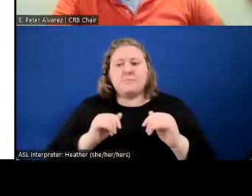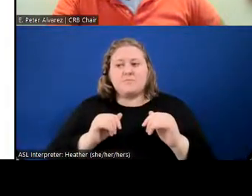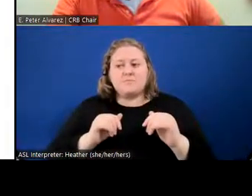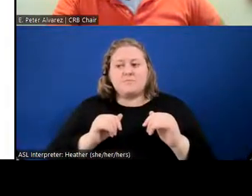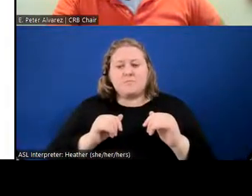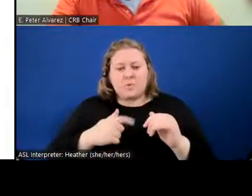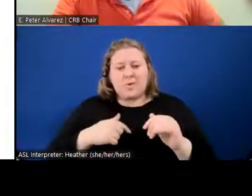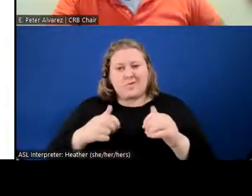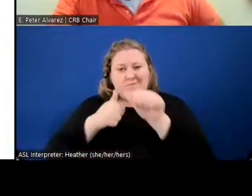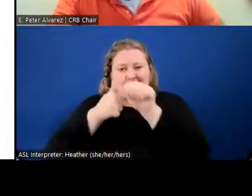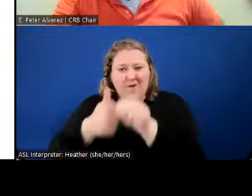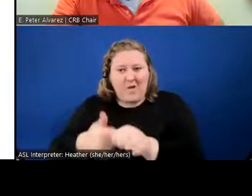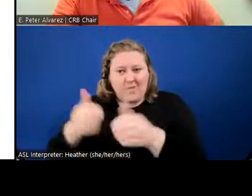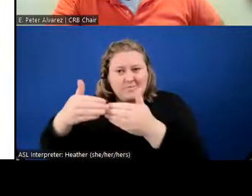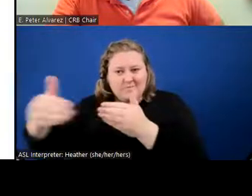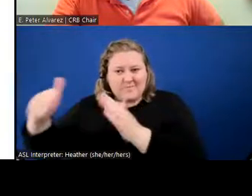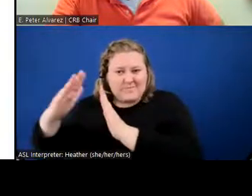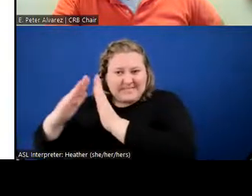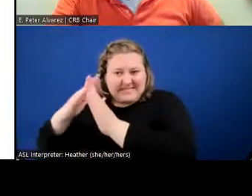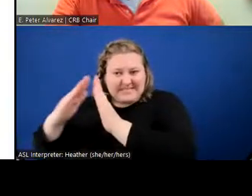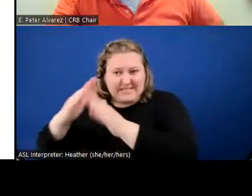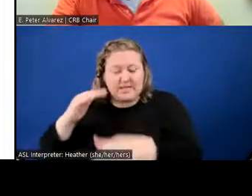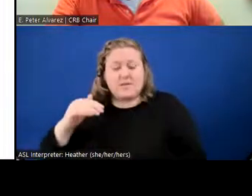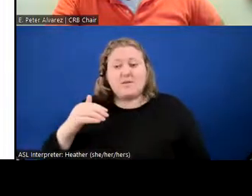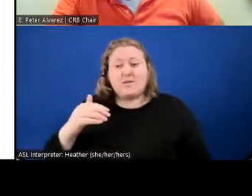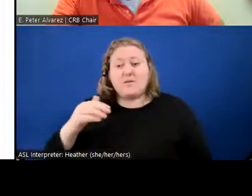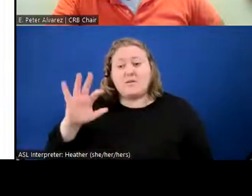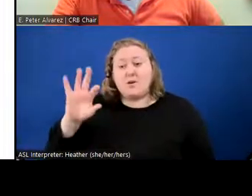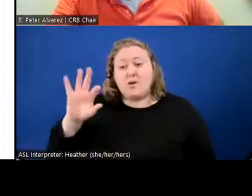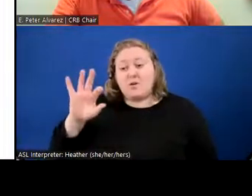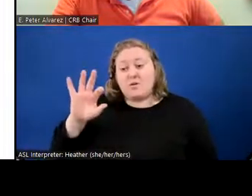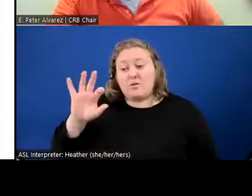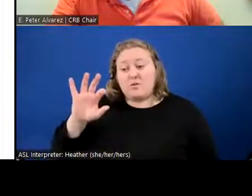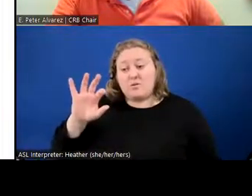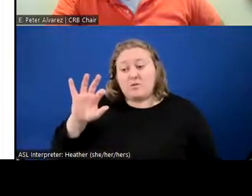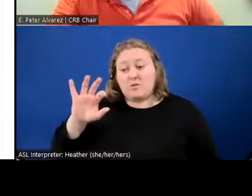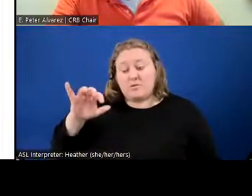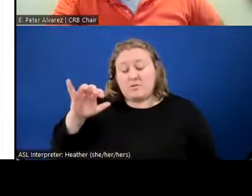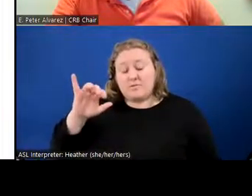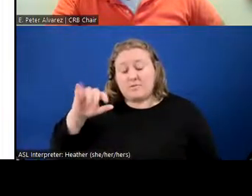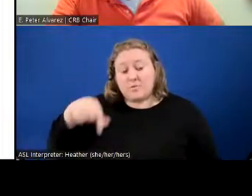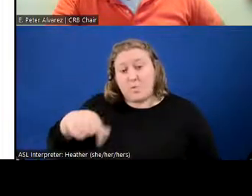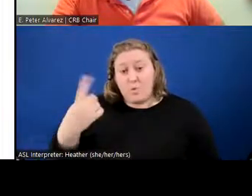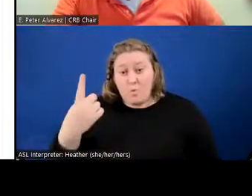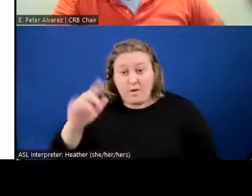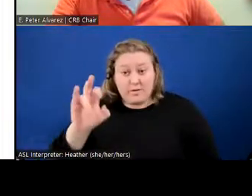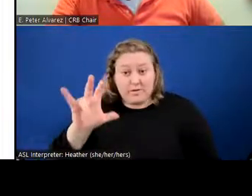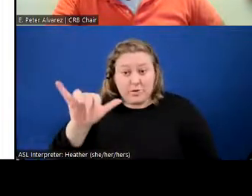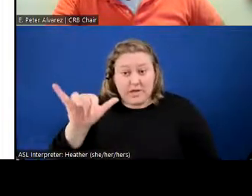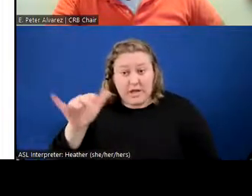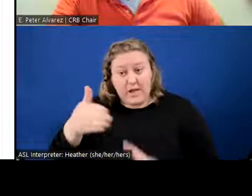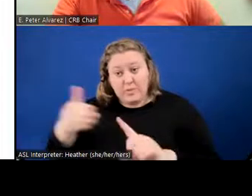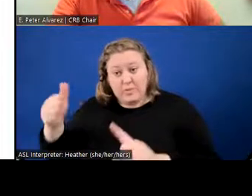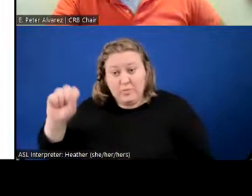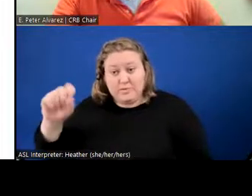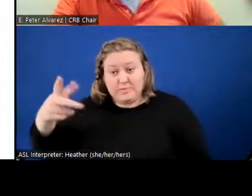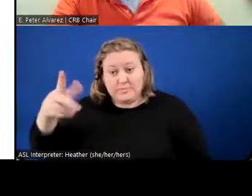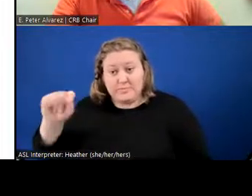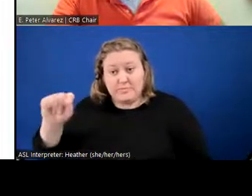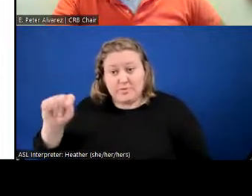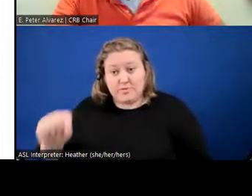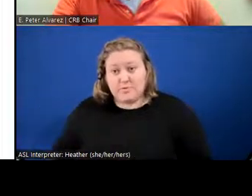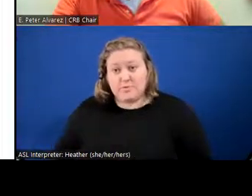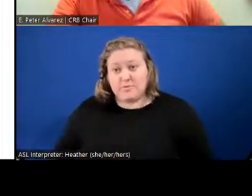of the city. Fiscal year will be – quarter one will be July through September. How do you get it from